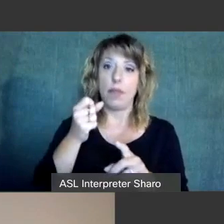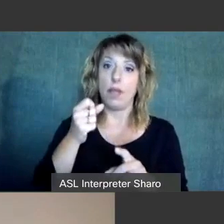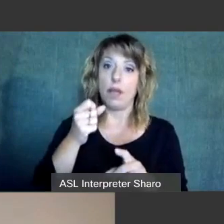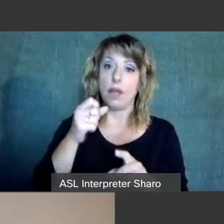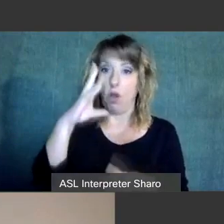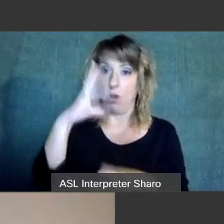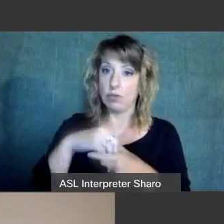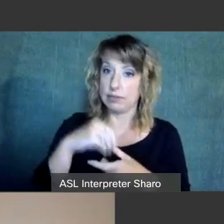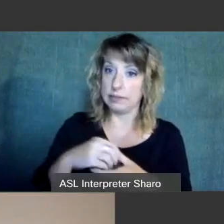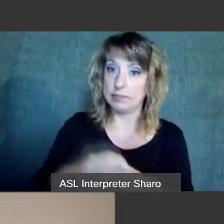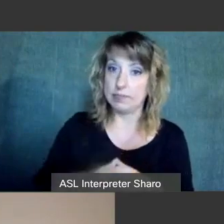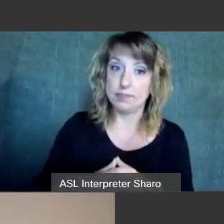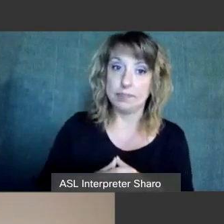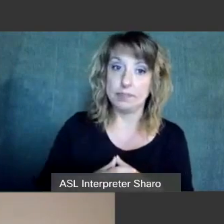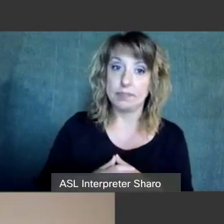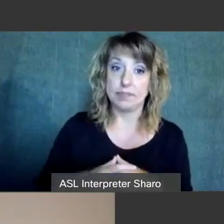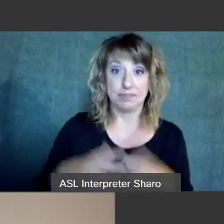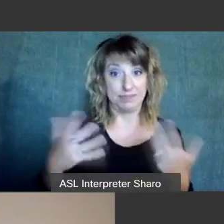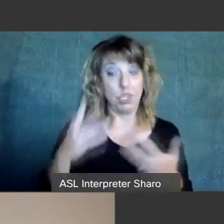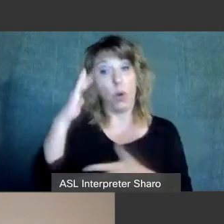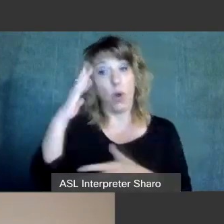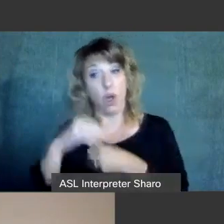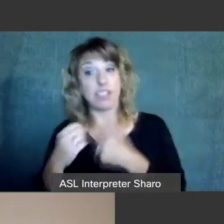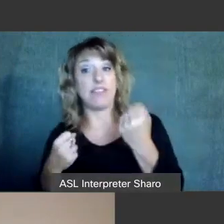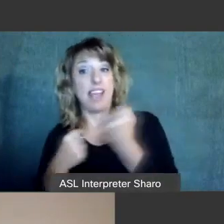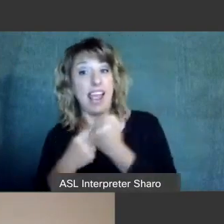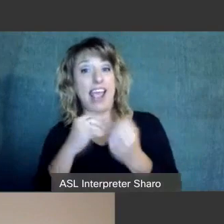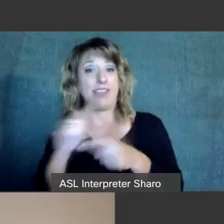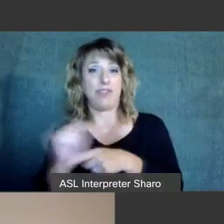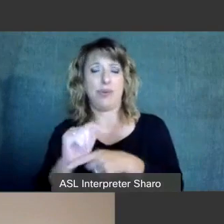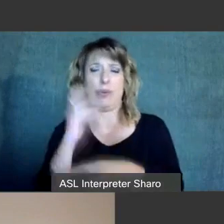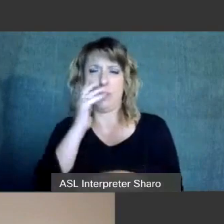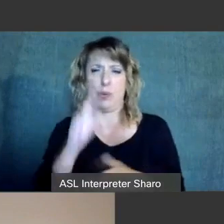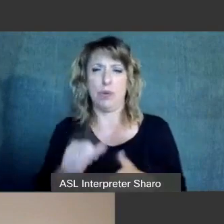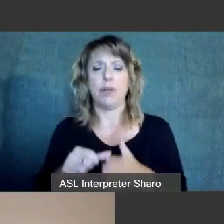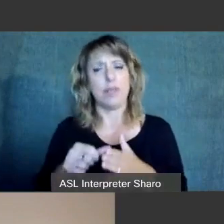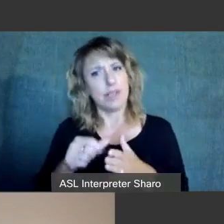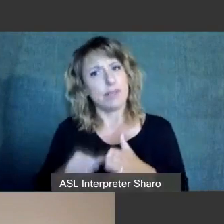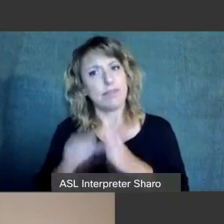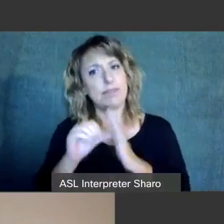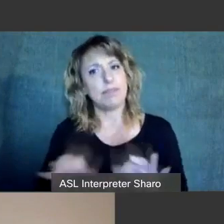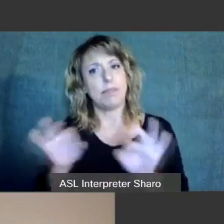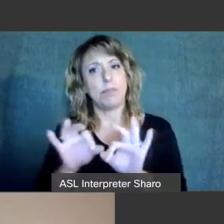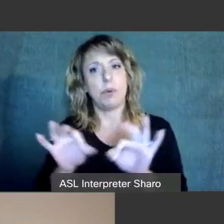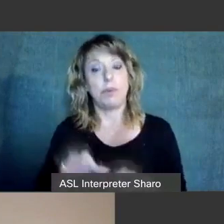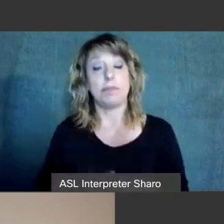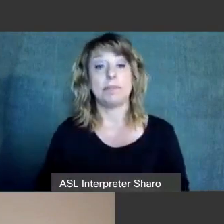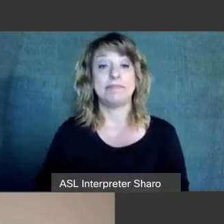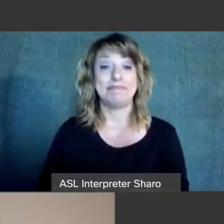makes autism advocacy and training extremely important. My parents